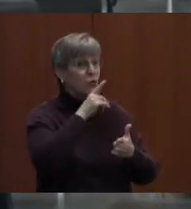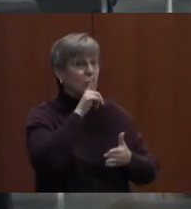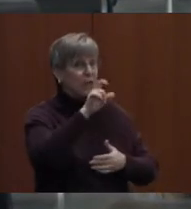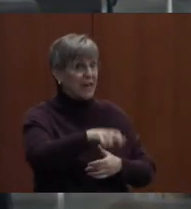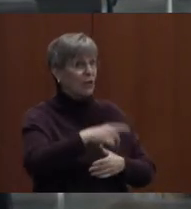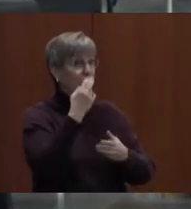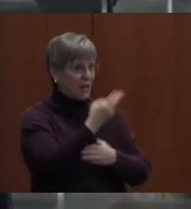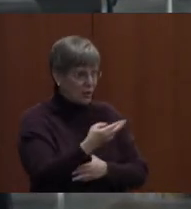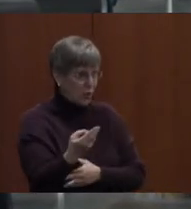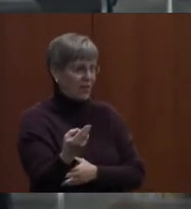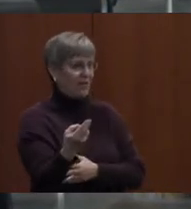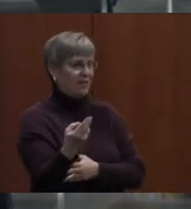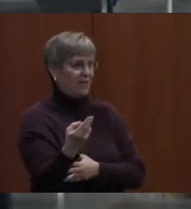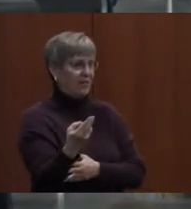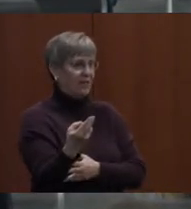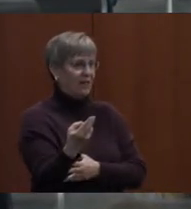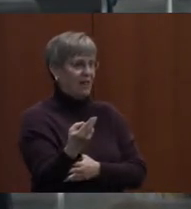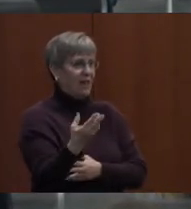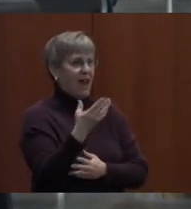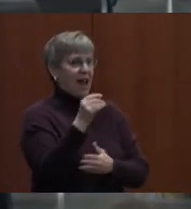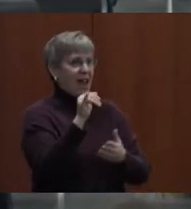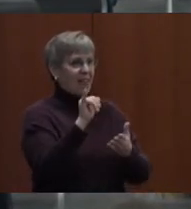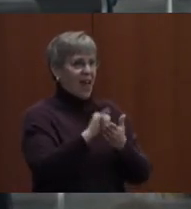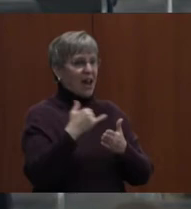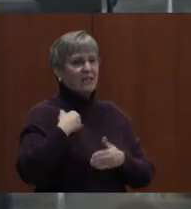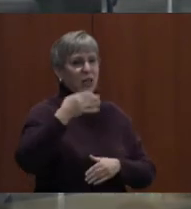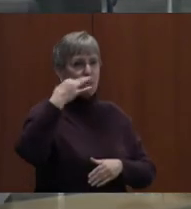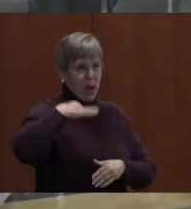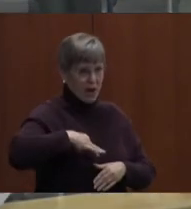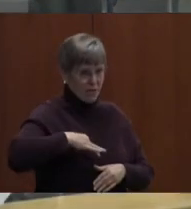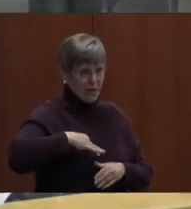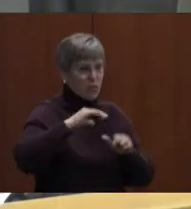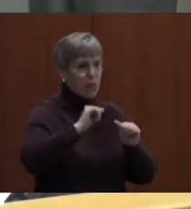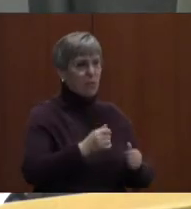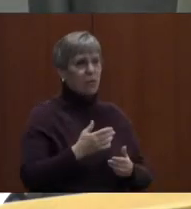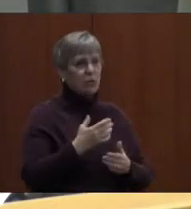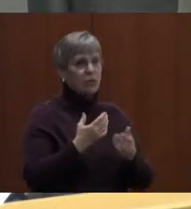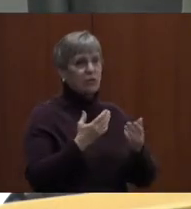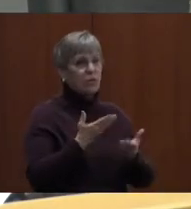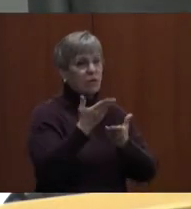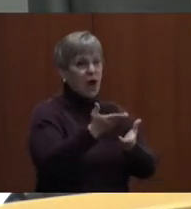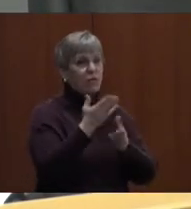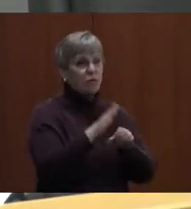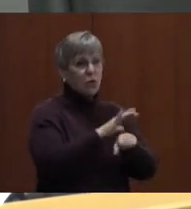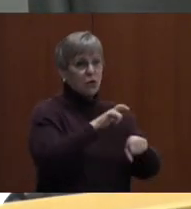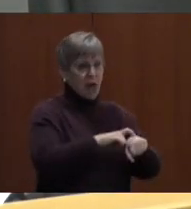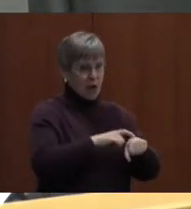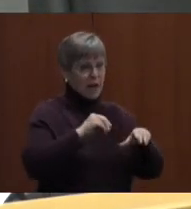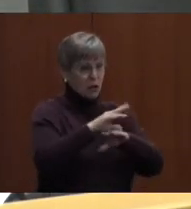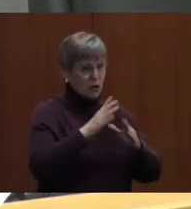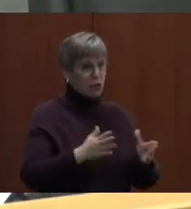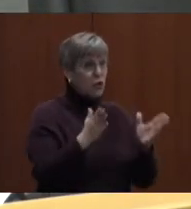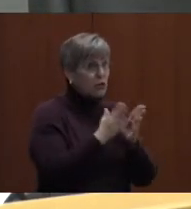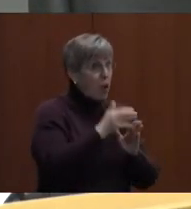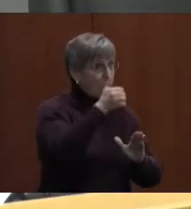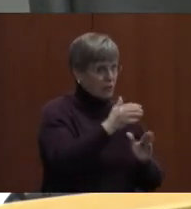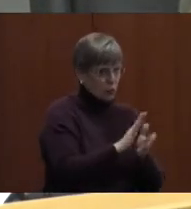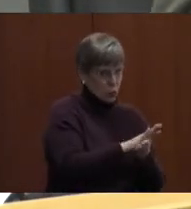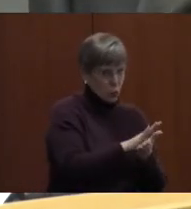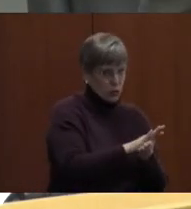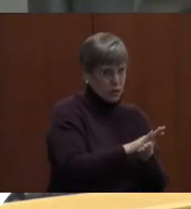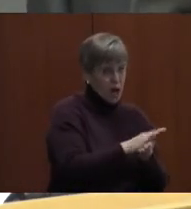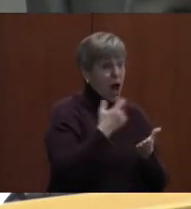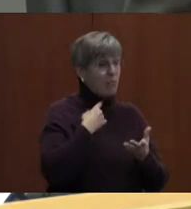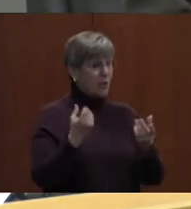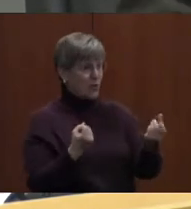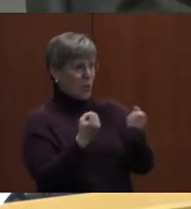resources, and then have the benefit to be able to supply a full-time counselor to our smallest schools. Because I'm trying to